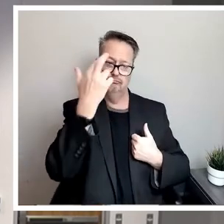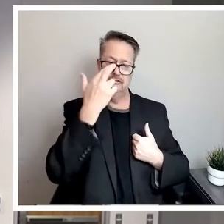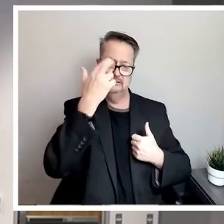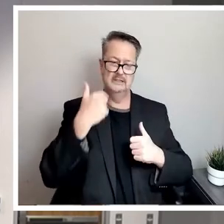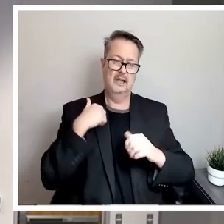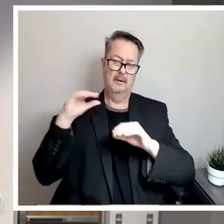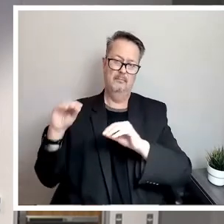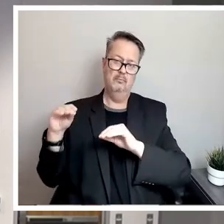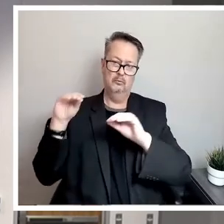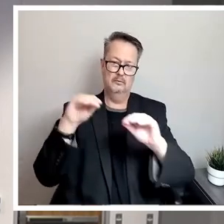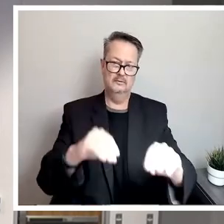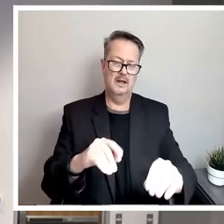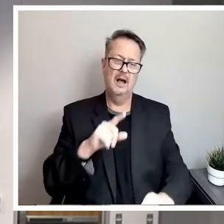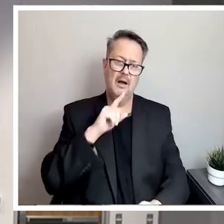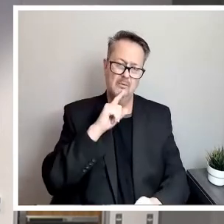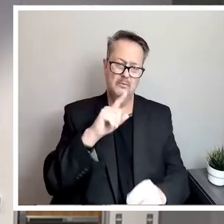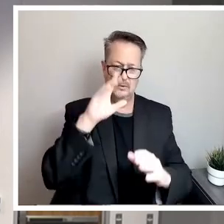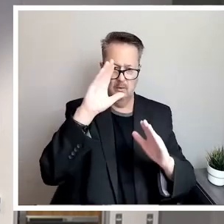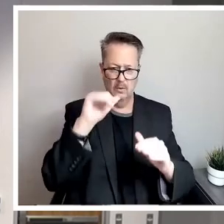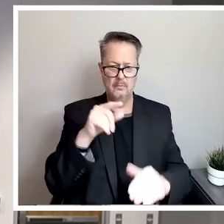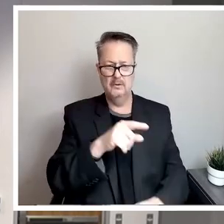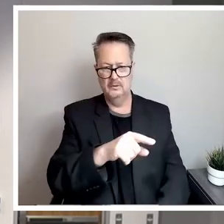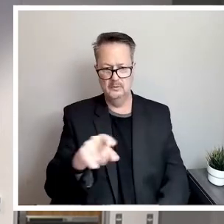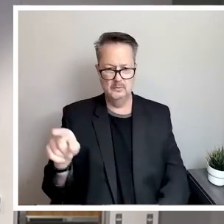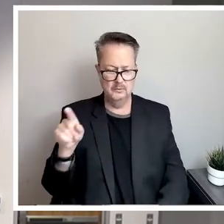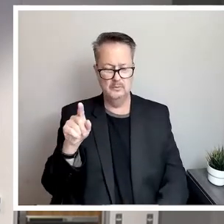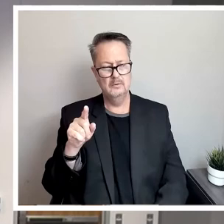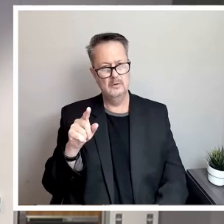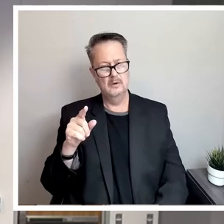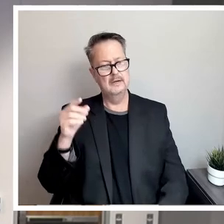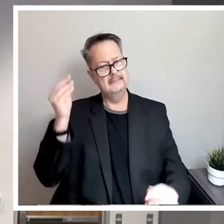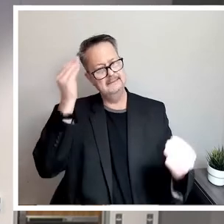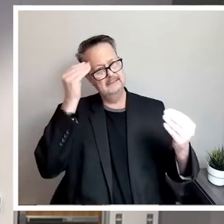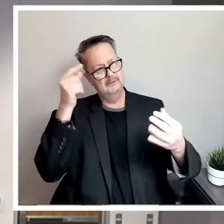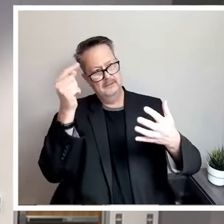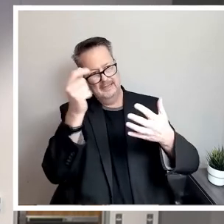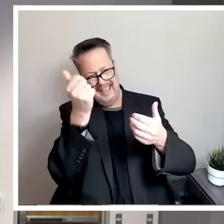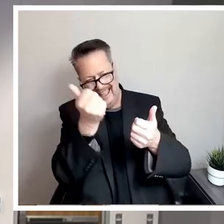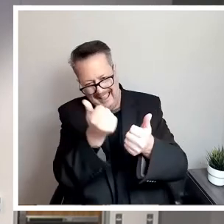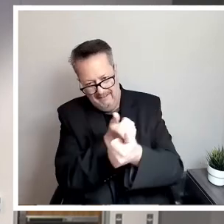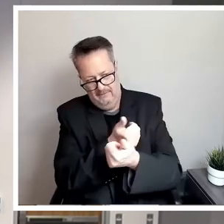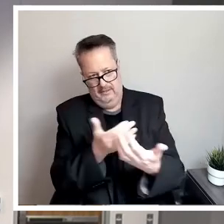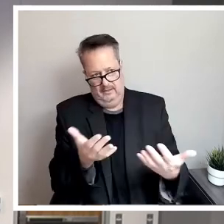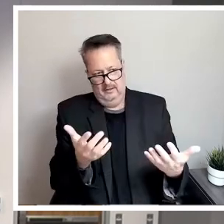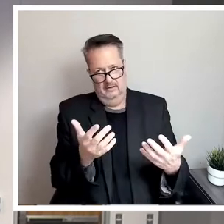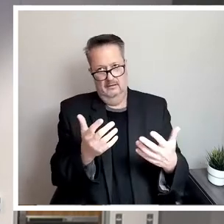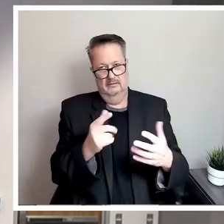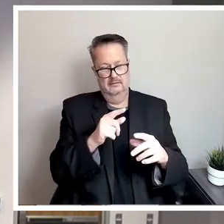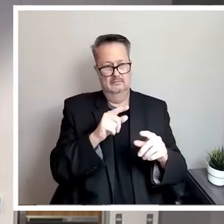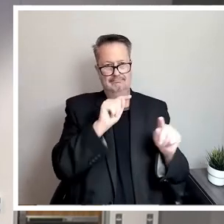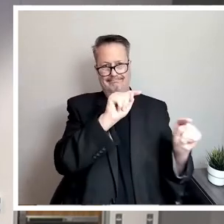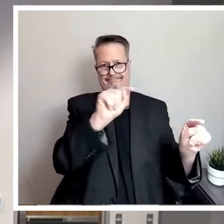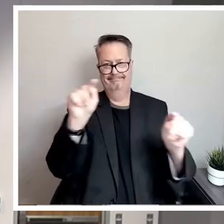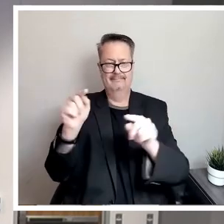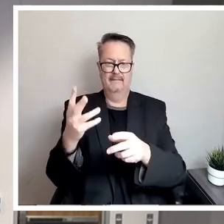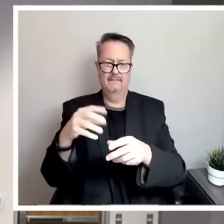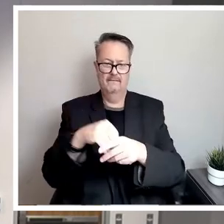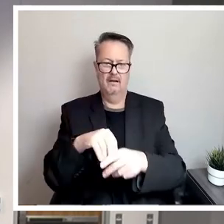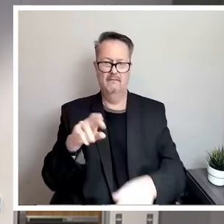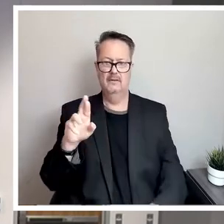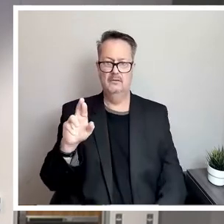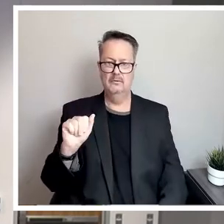So I really do hope that you are taking everything into consideration when it becomes involving rate increases.